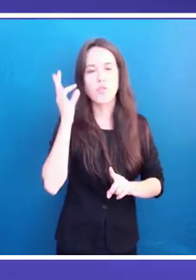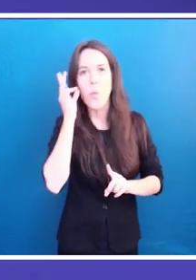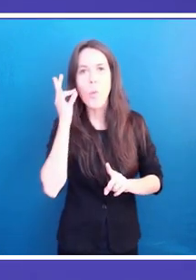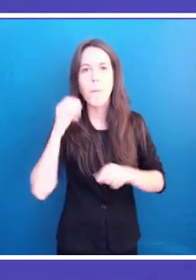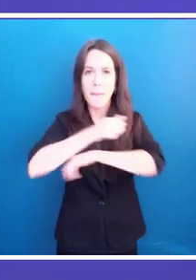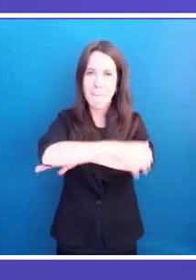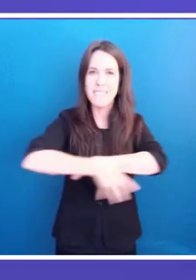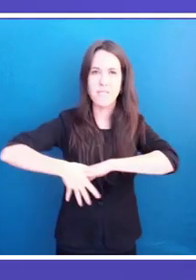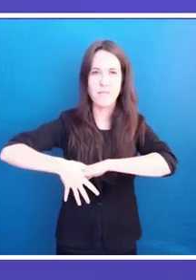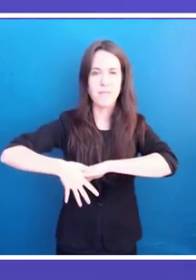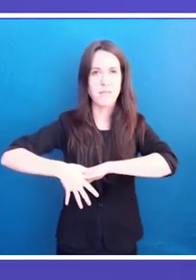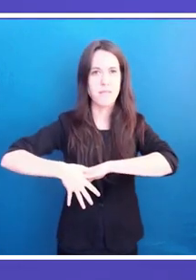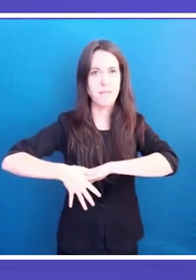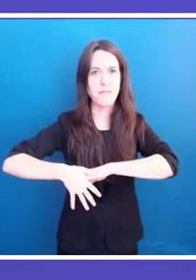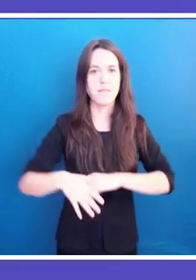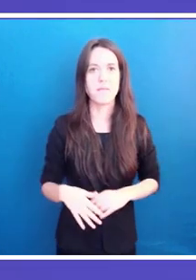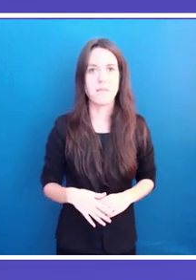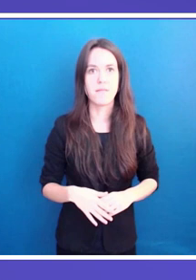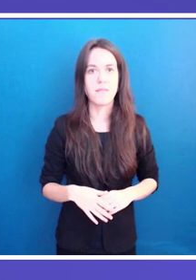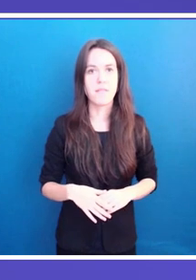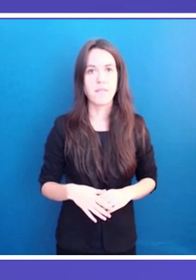in the face of a number of challenges.